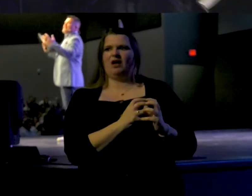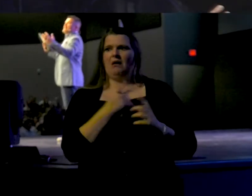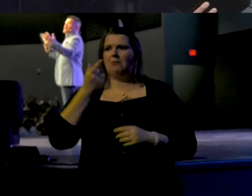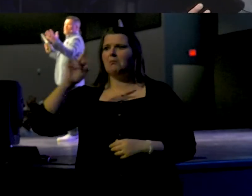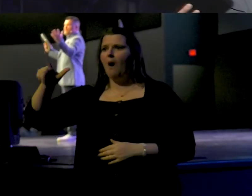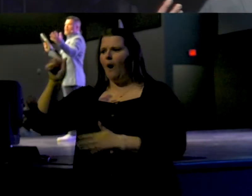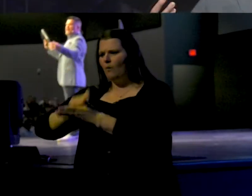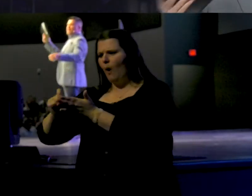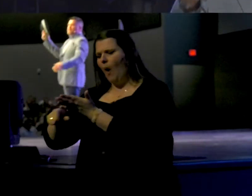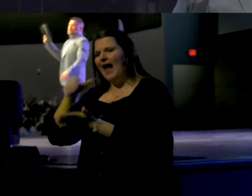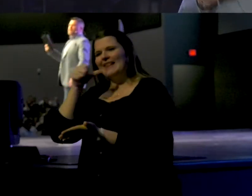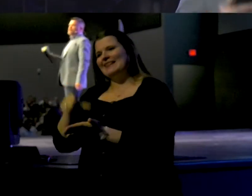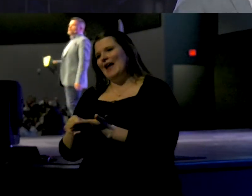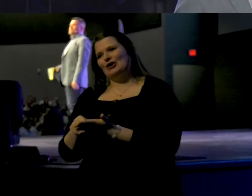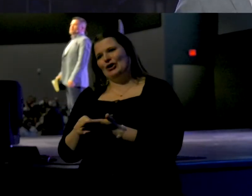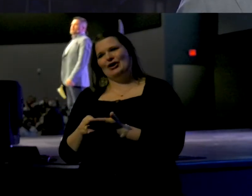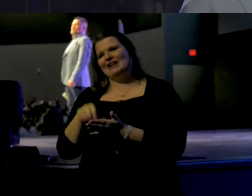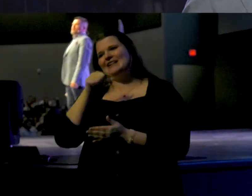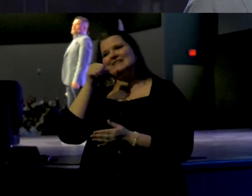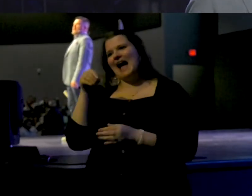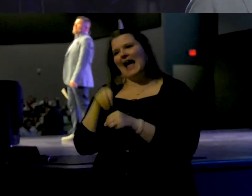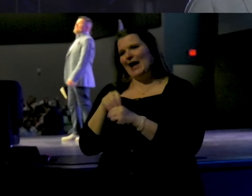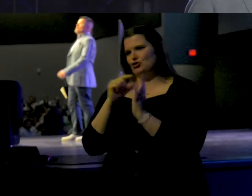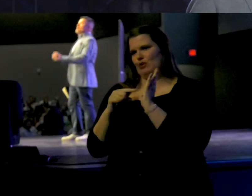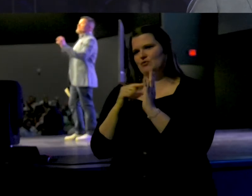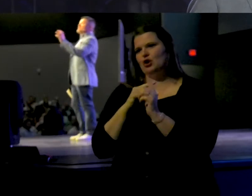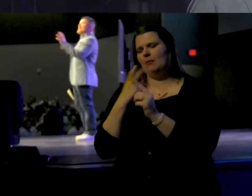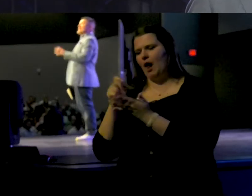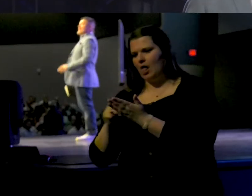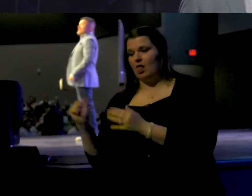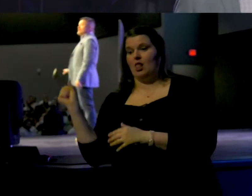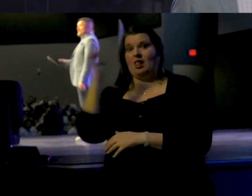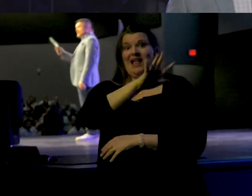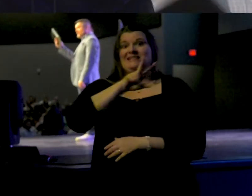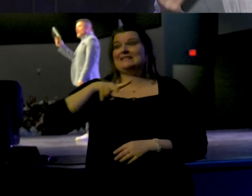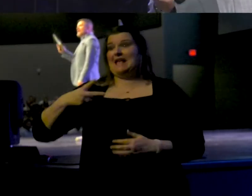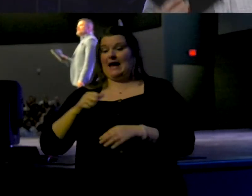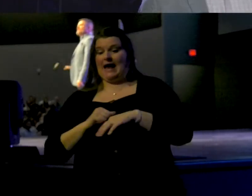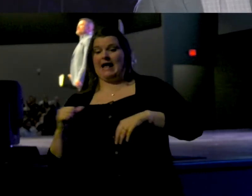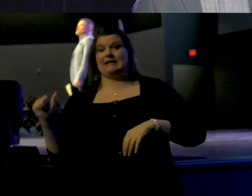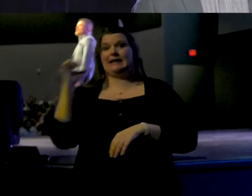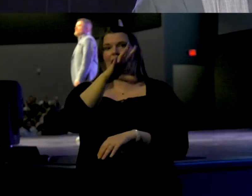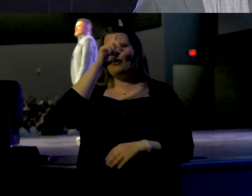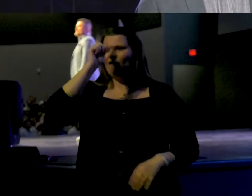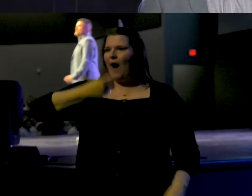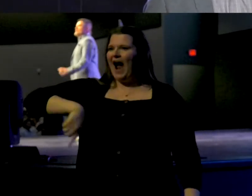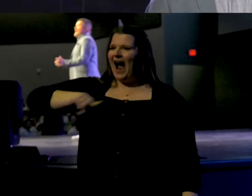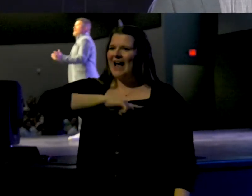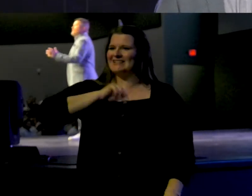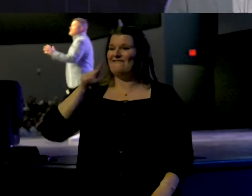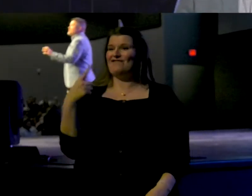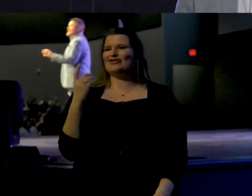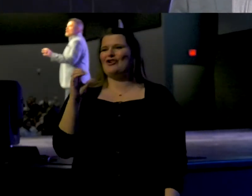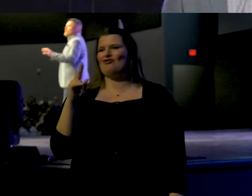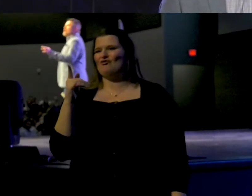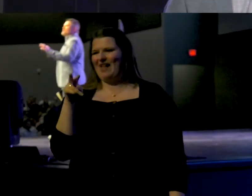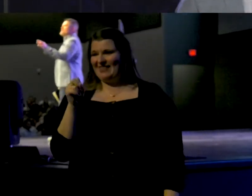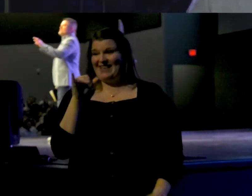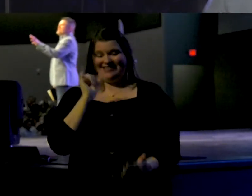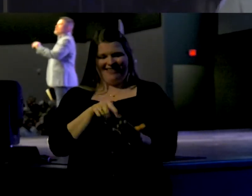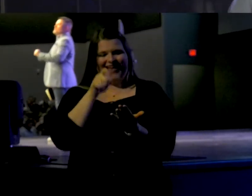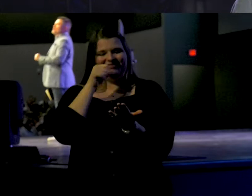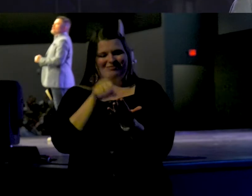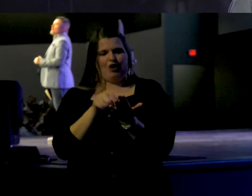Paul wrote a letter that we don't have preserved in scripture. And then he wrote a second letter that is for us, first Corinthians. And in this letter,